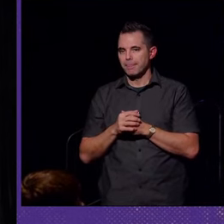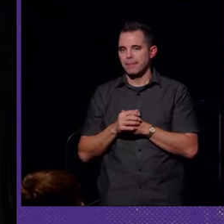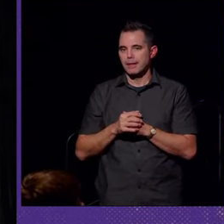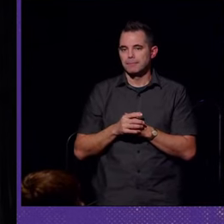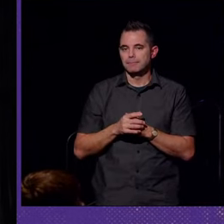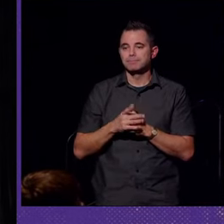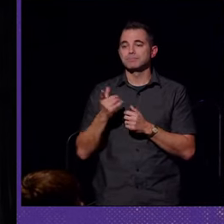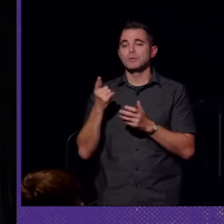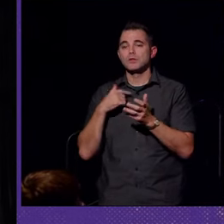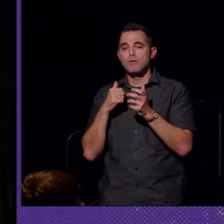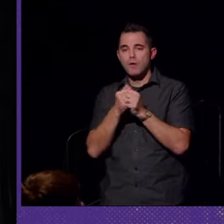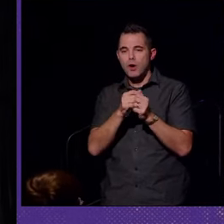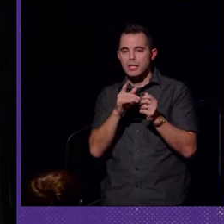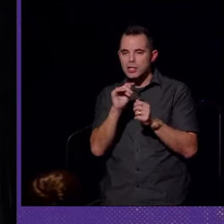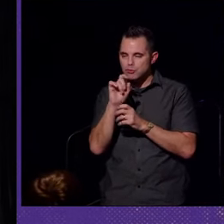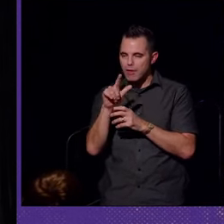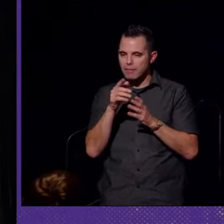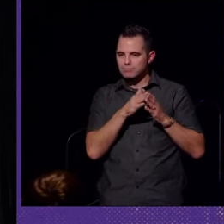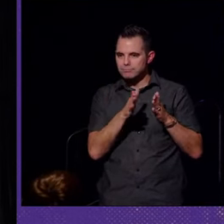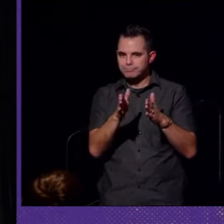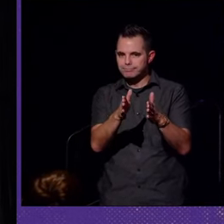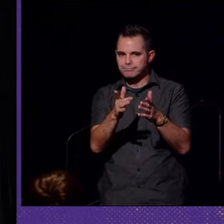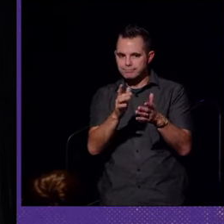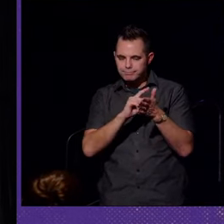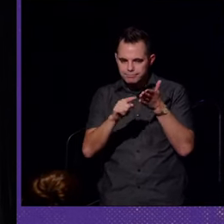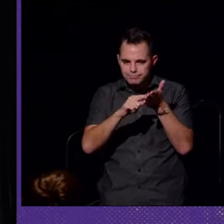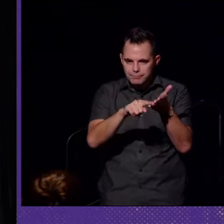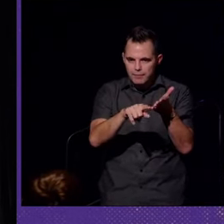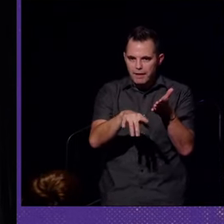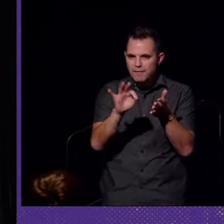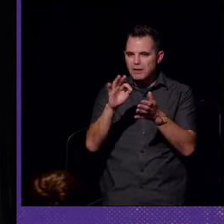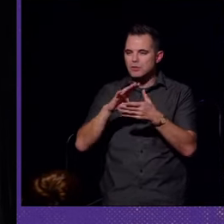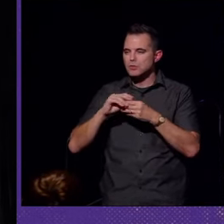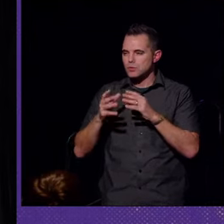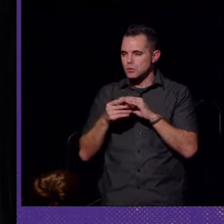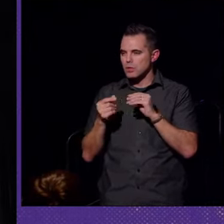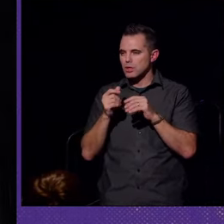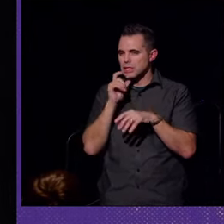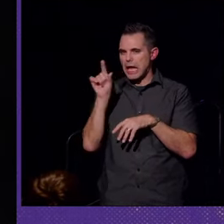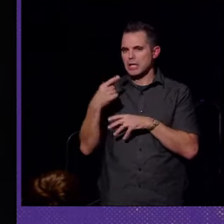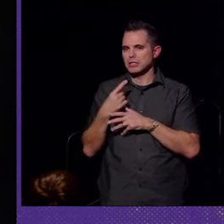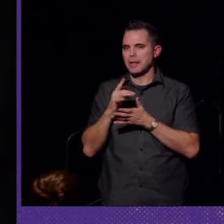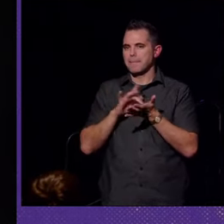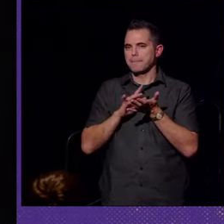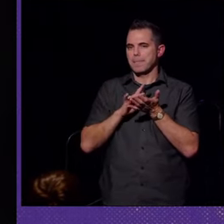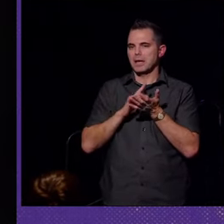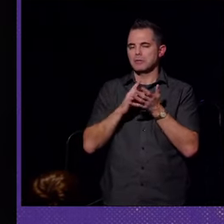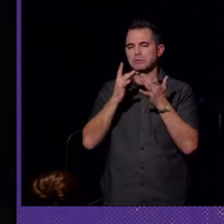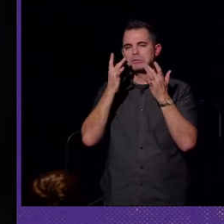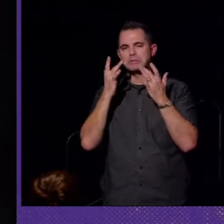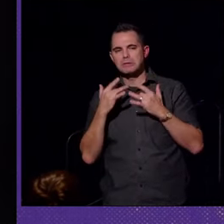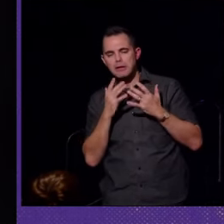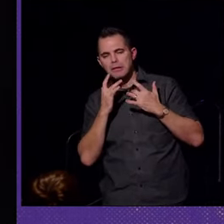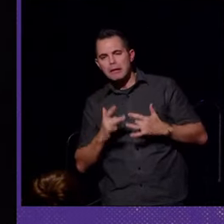the trail of the deaf people, I looked to uncover stories, not just of medical despair and churches for cure,